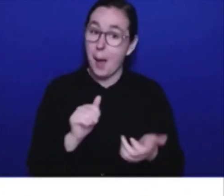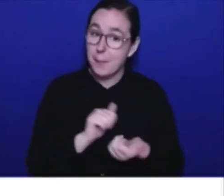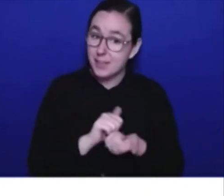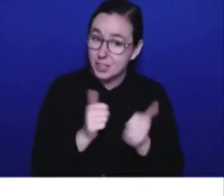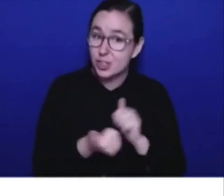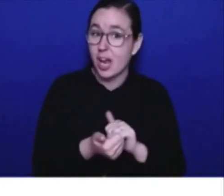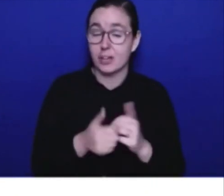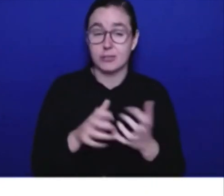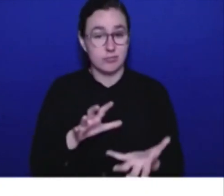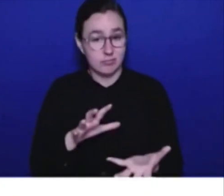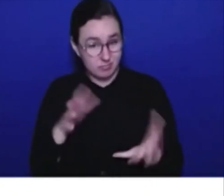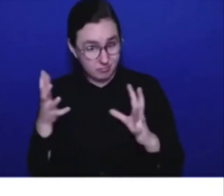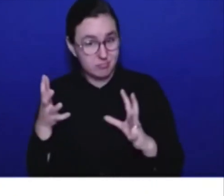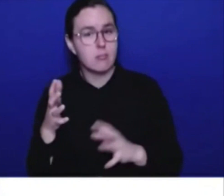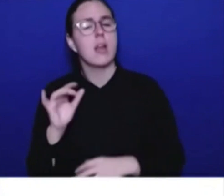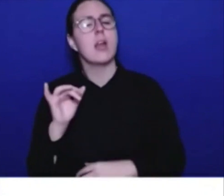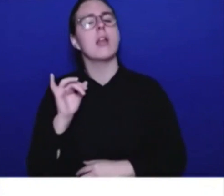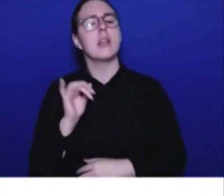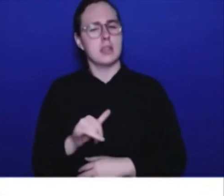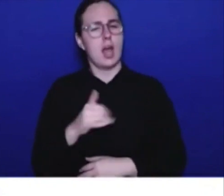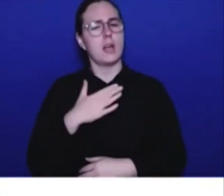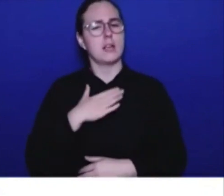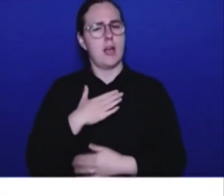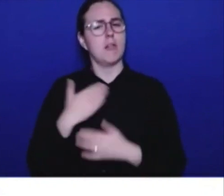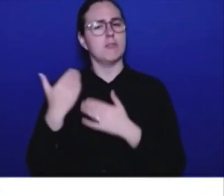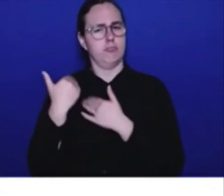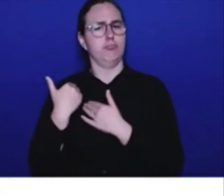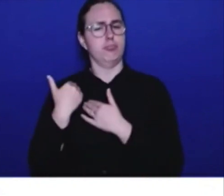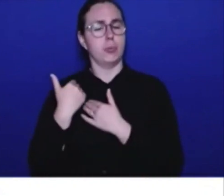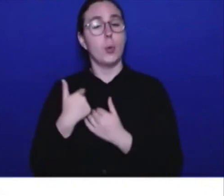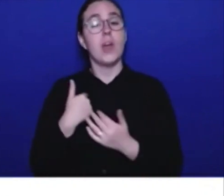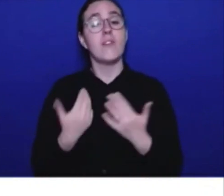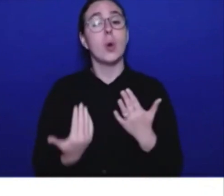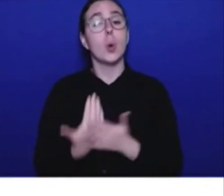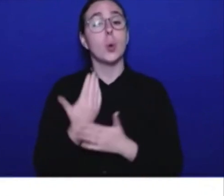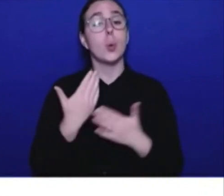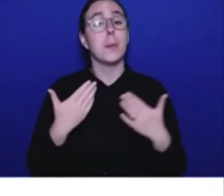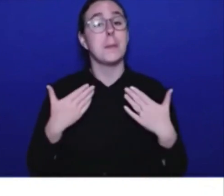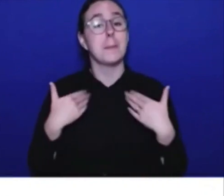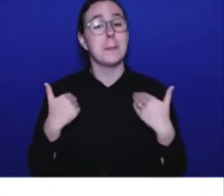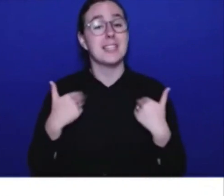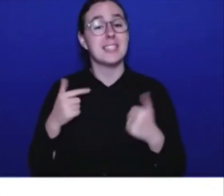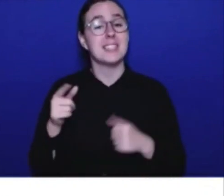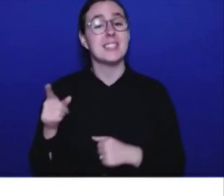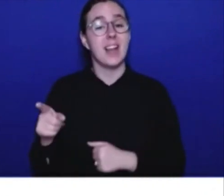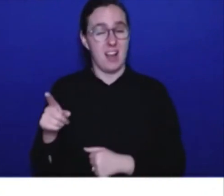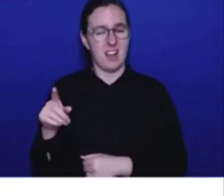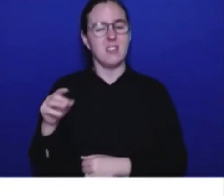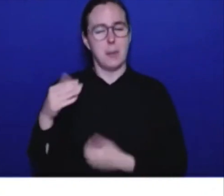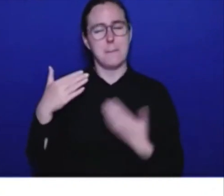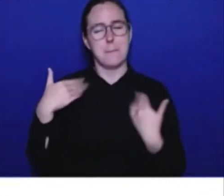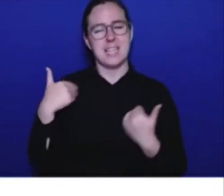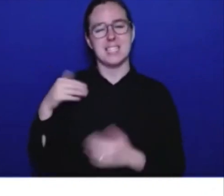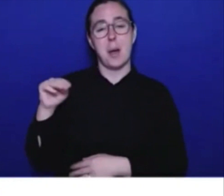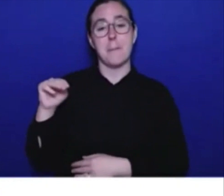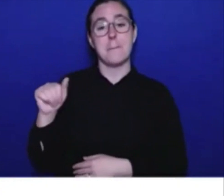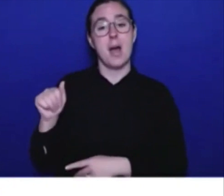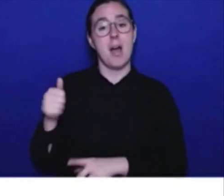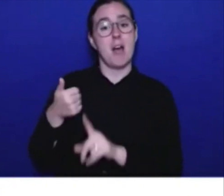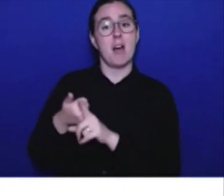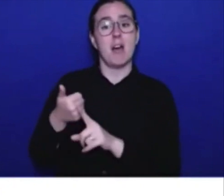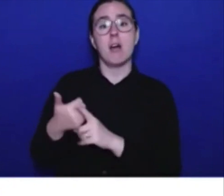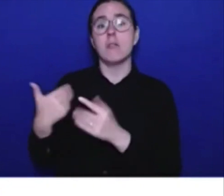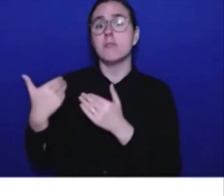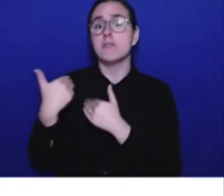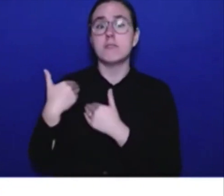mandate right now. We have a new ministry, Minister Ma is here, the minister responsible for this ministry, looking at where are the risk areas for government,